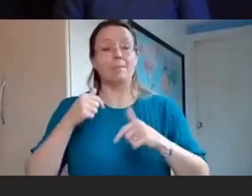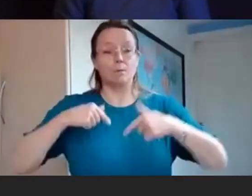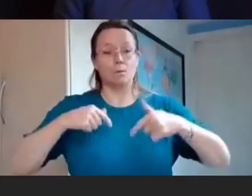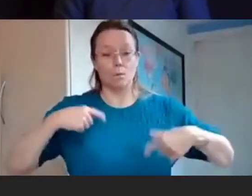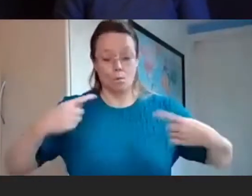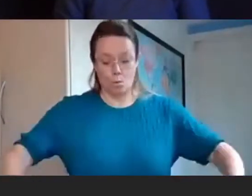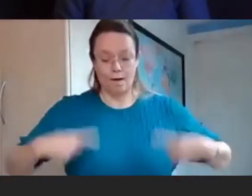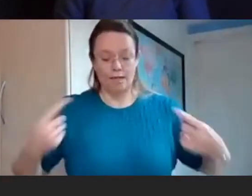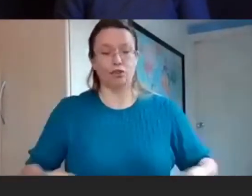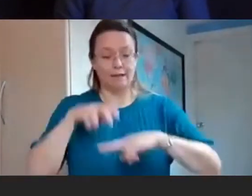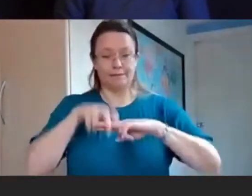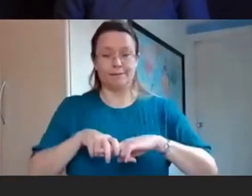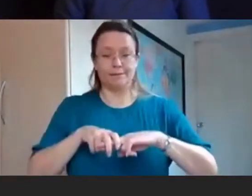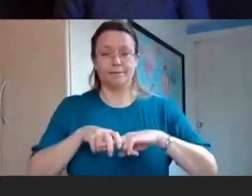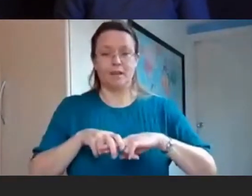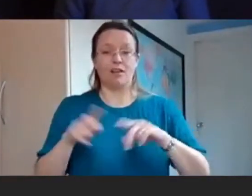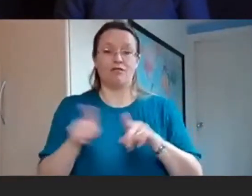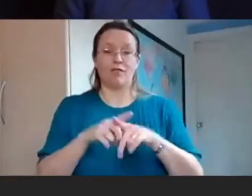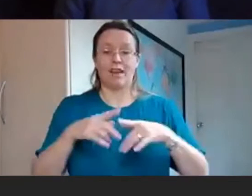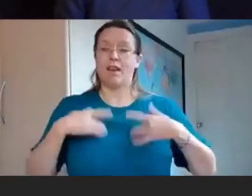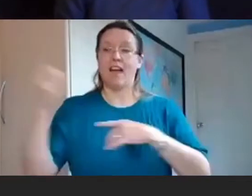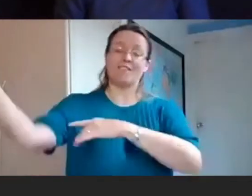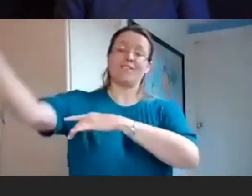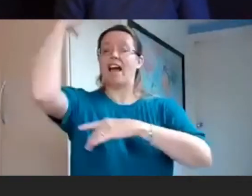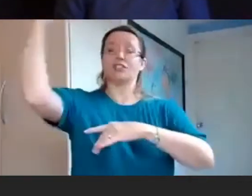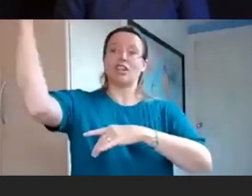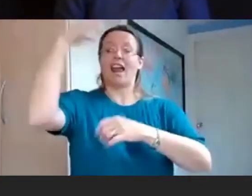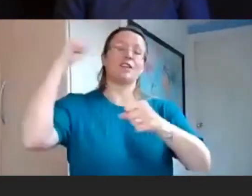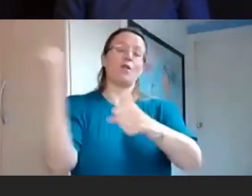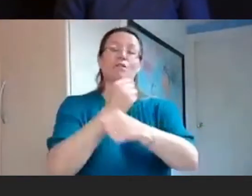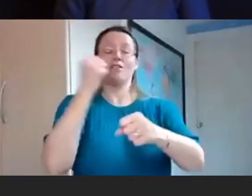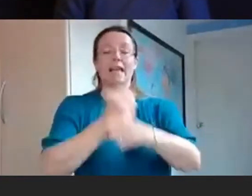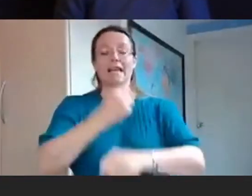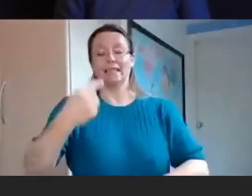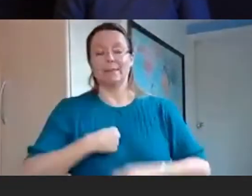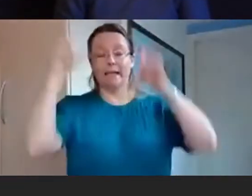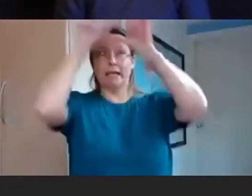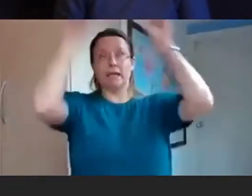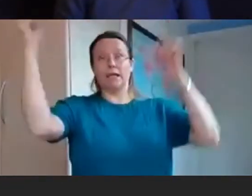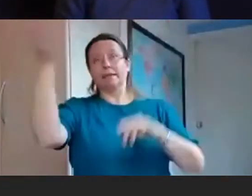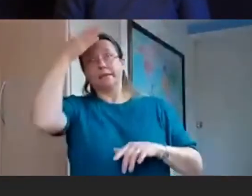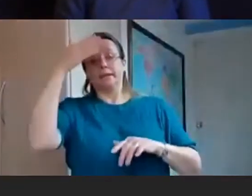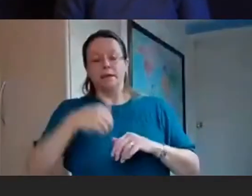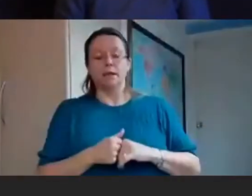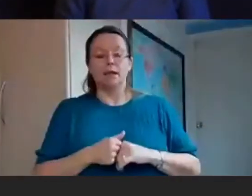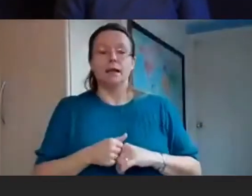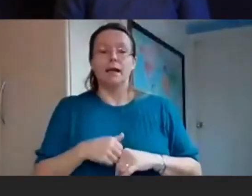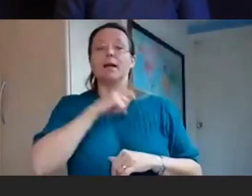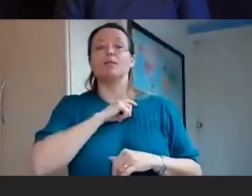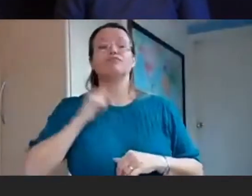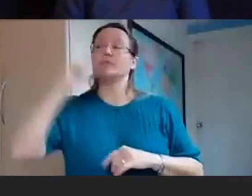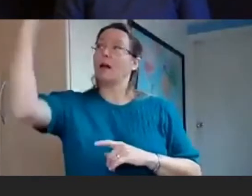which in some churches is like having a flashing light above your head saying fix me. And he comes over to talk to me. after some friendly